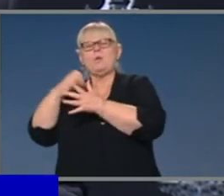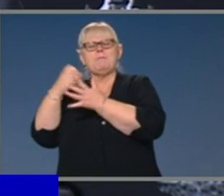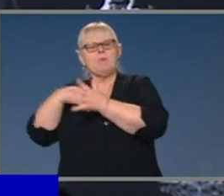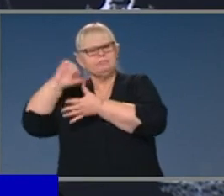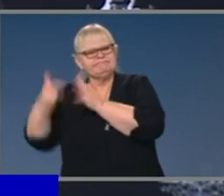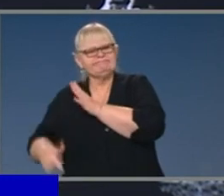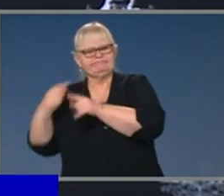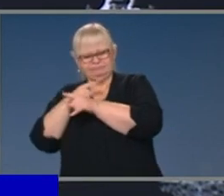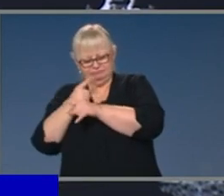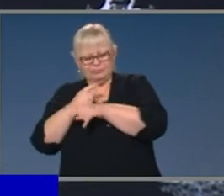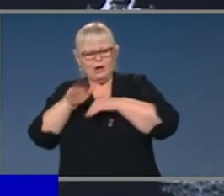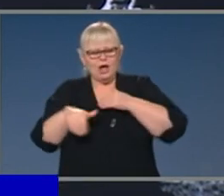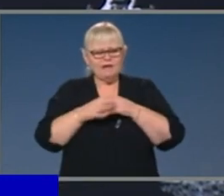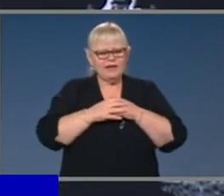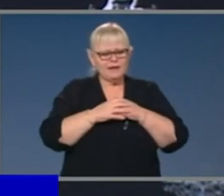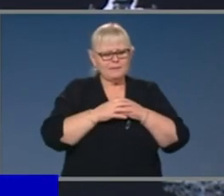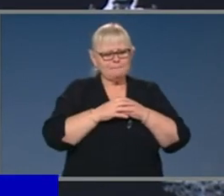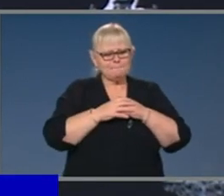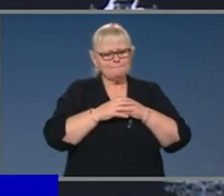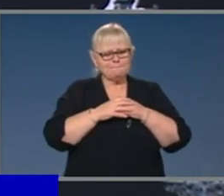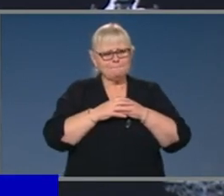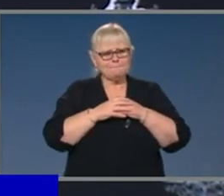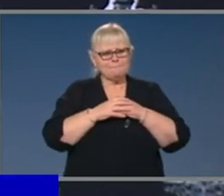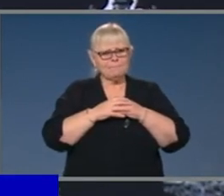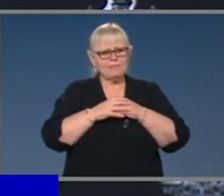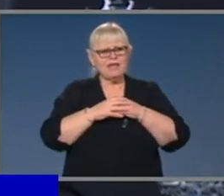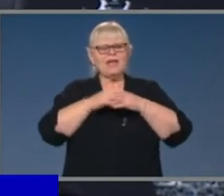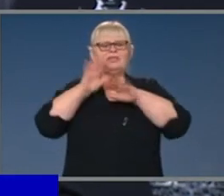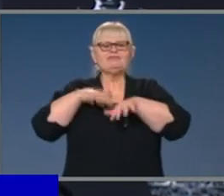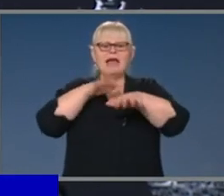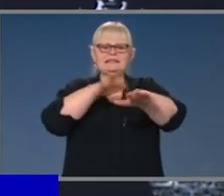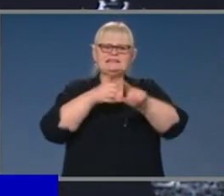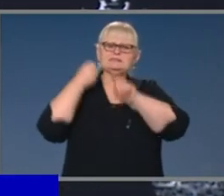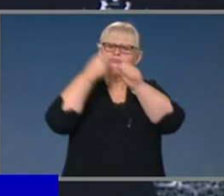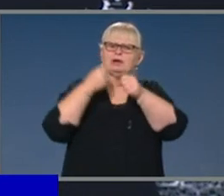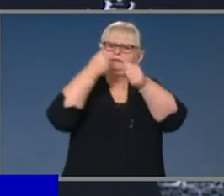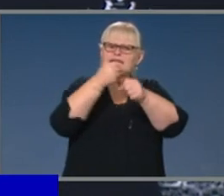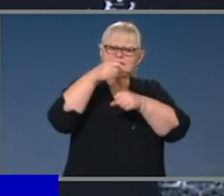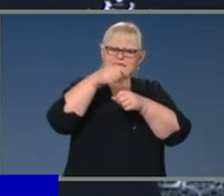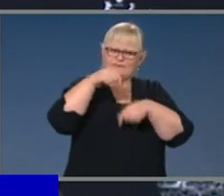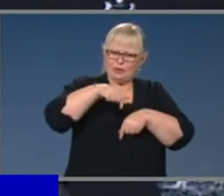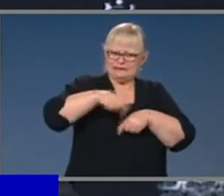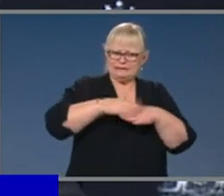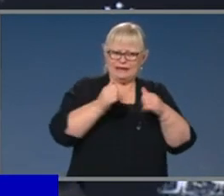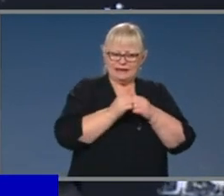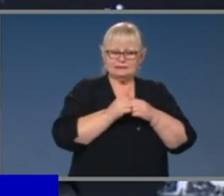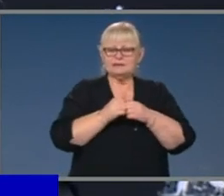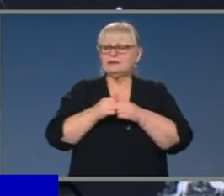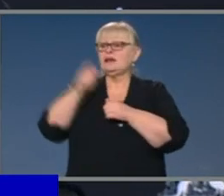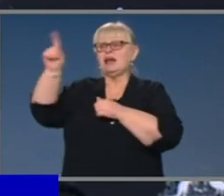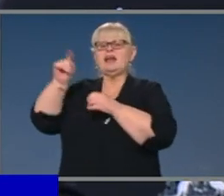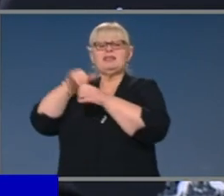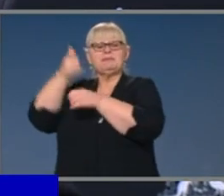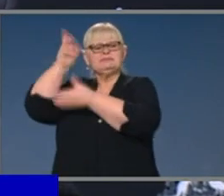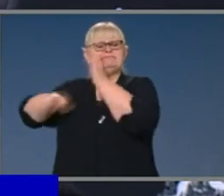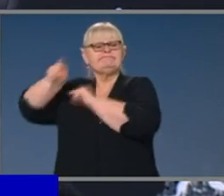and that is on the rallies and protests that are planned for this weekend. The medical advice hasn't changed.